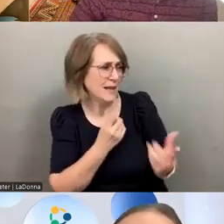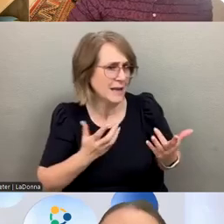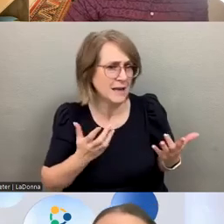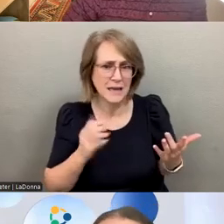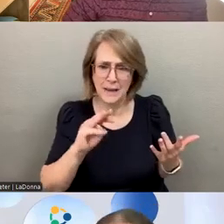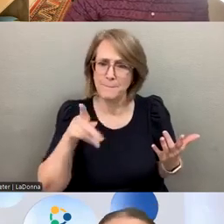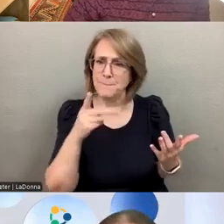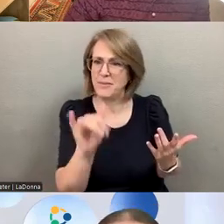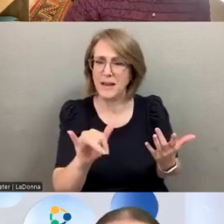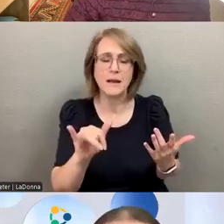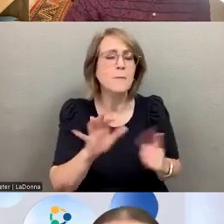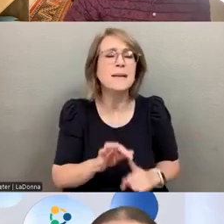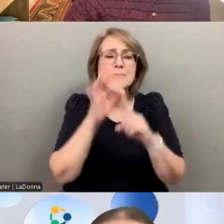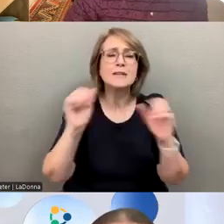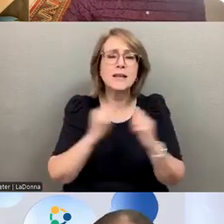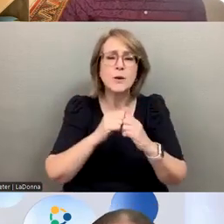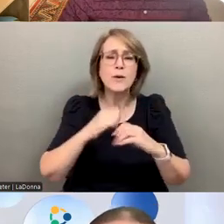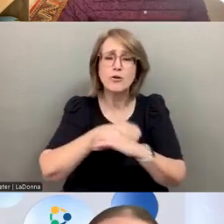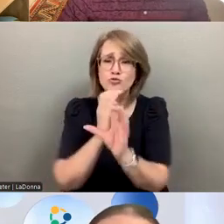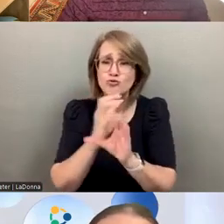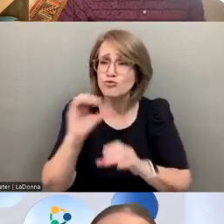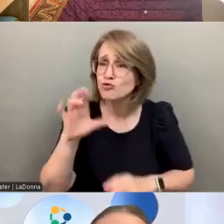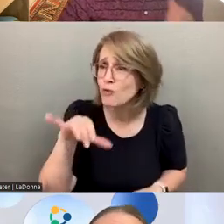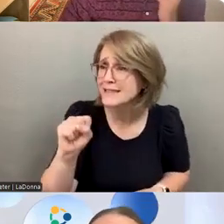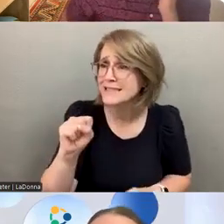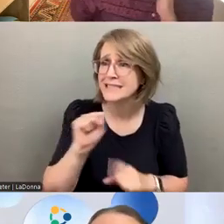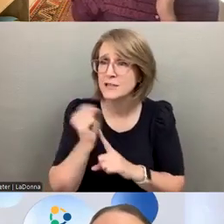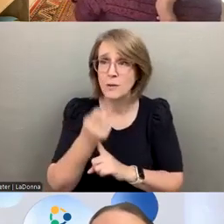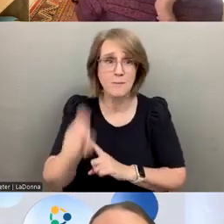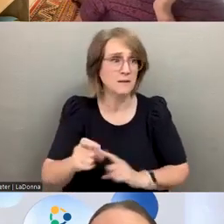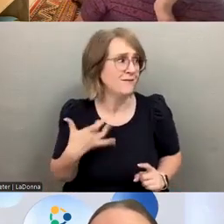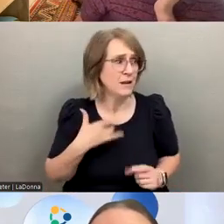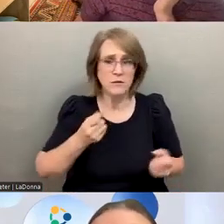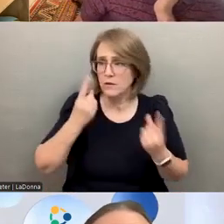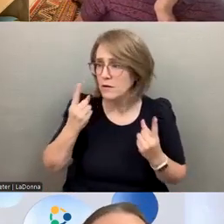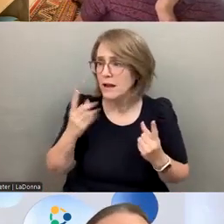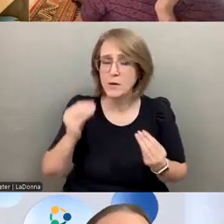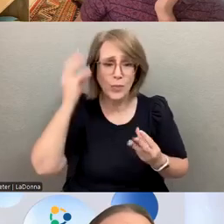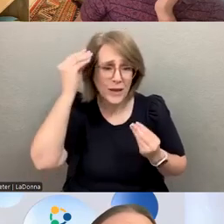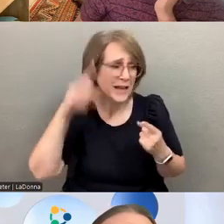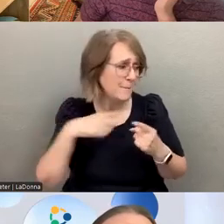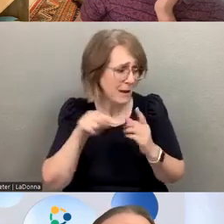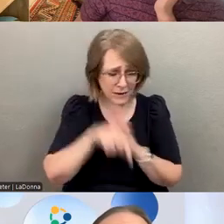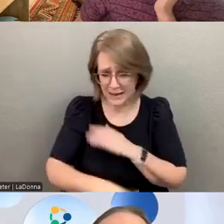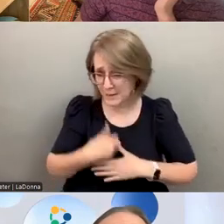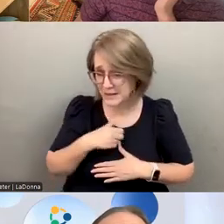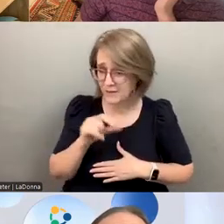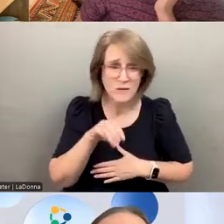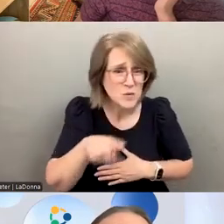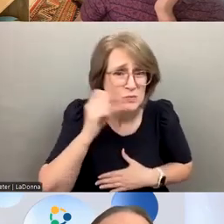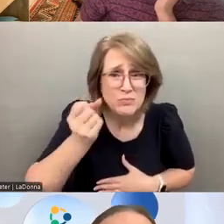especially in a crisis situation where you must be understood and you feel perhaps thinking about suicide if somebody doesn't understand you,